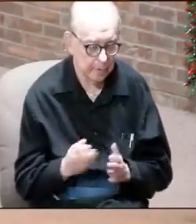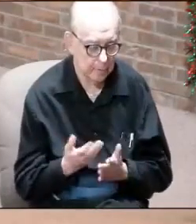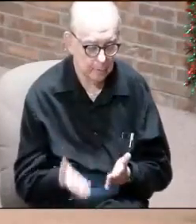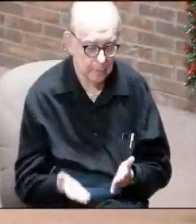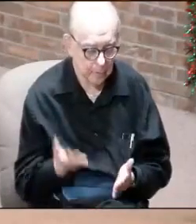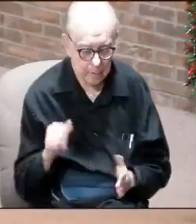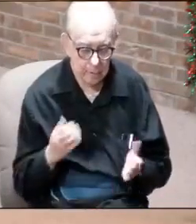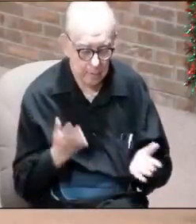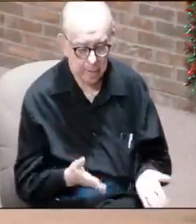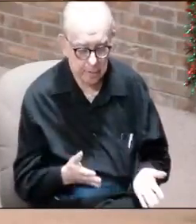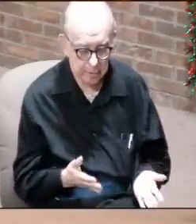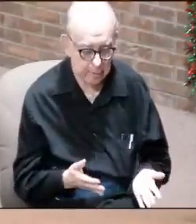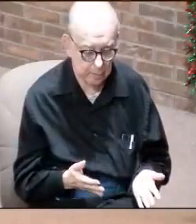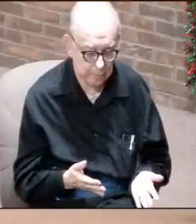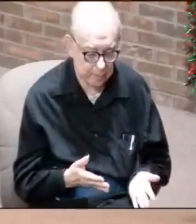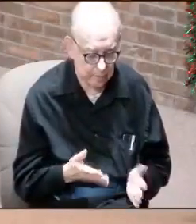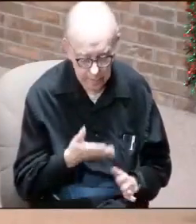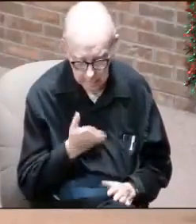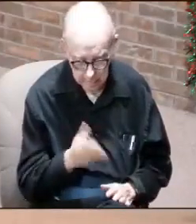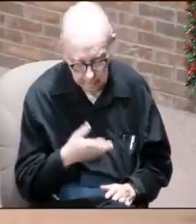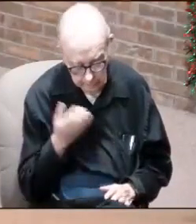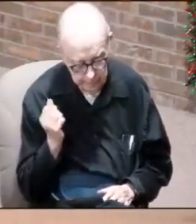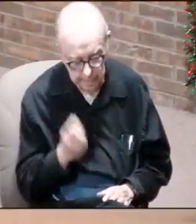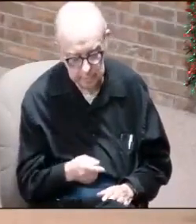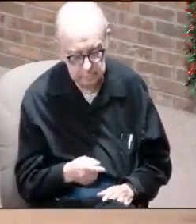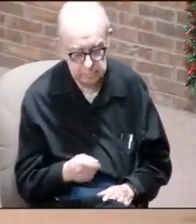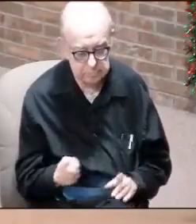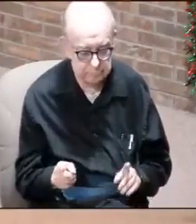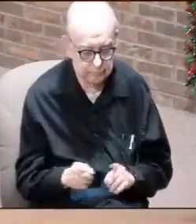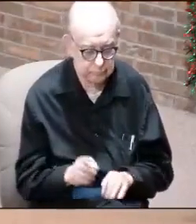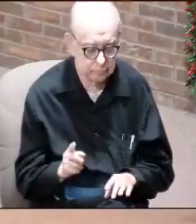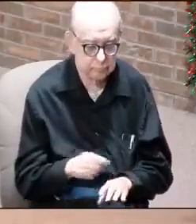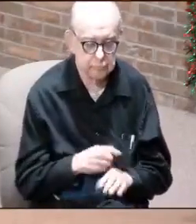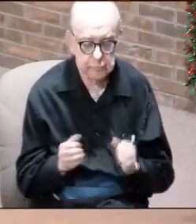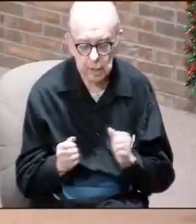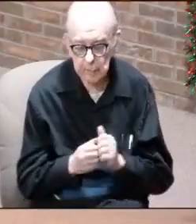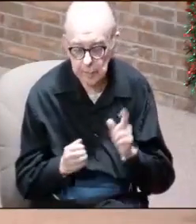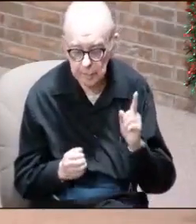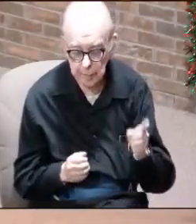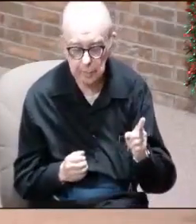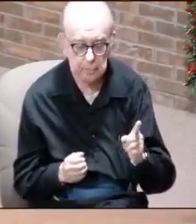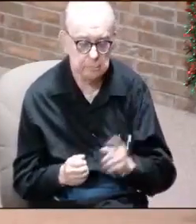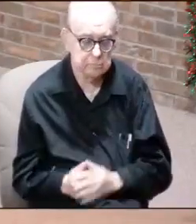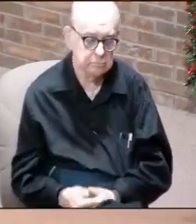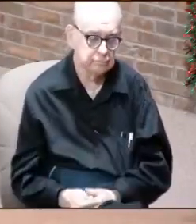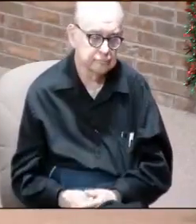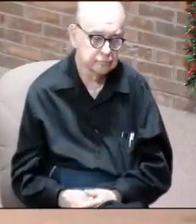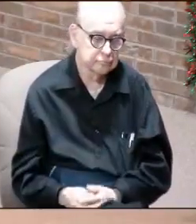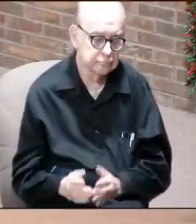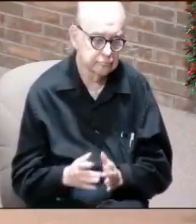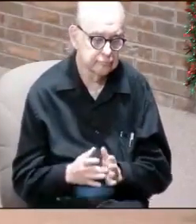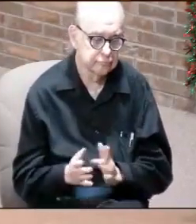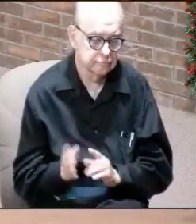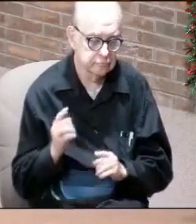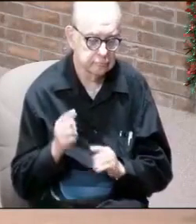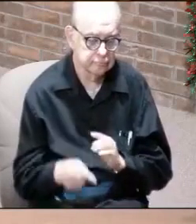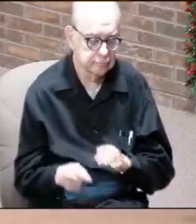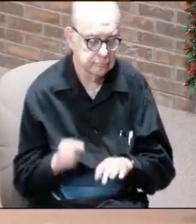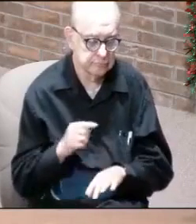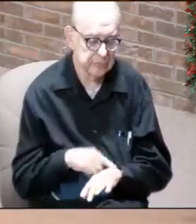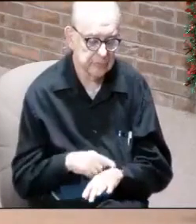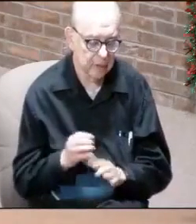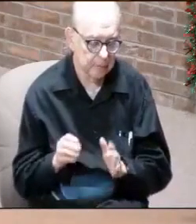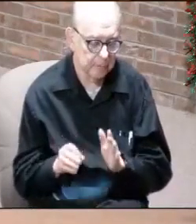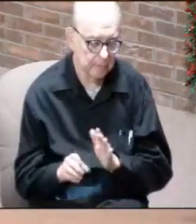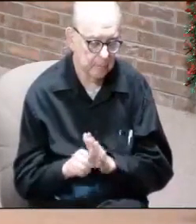I'm never going to leave you. I'm never going to forsake you. I'm going to be there. And as long as I'm with you, he said, even until the end of the age.